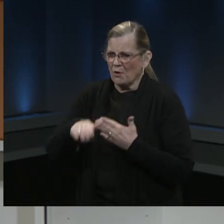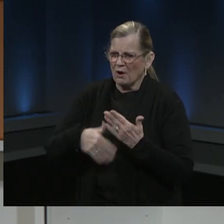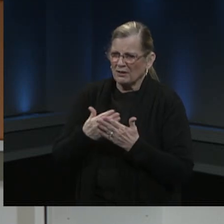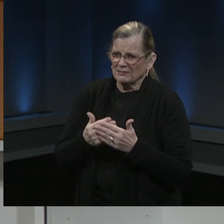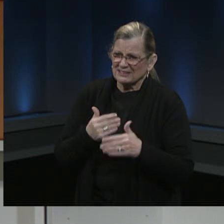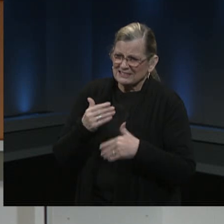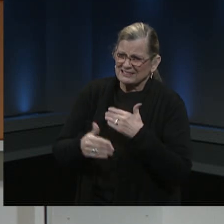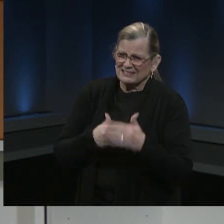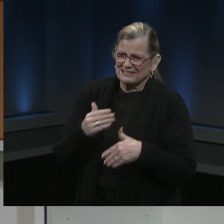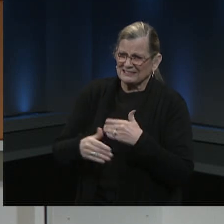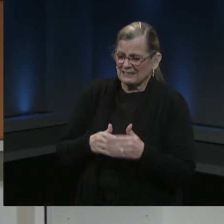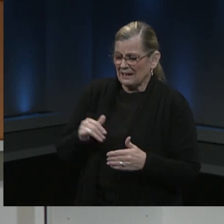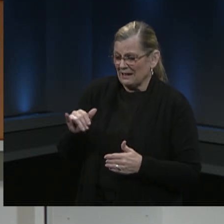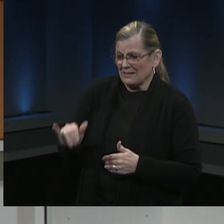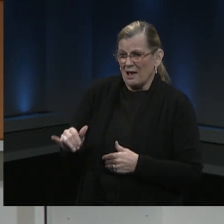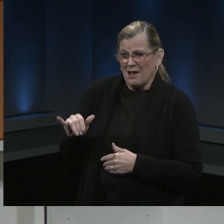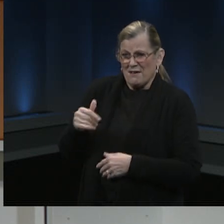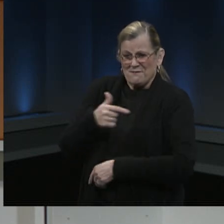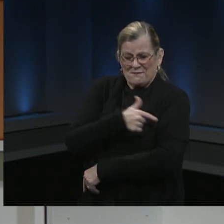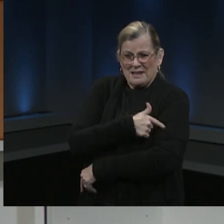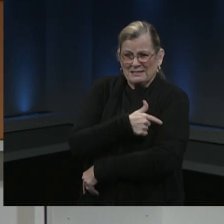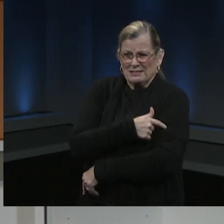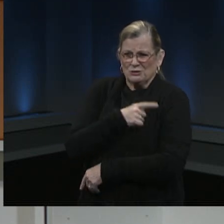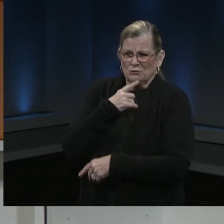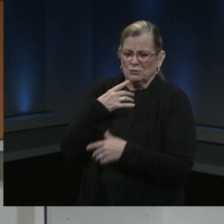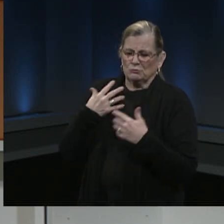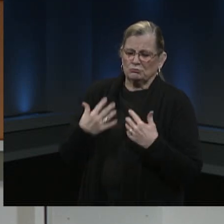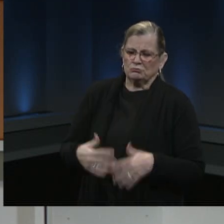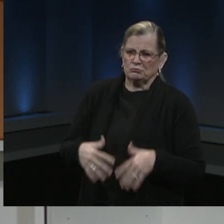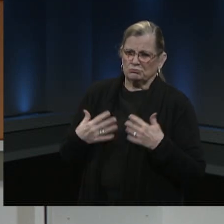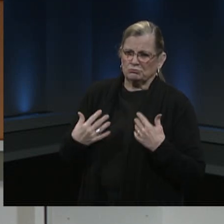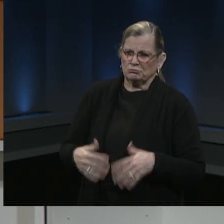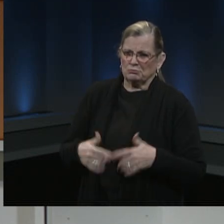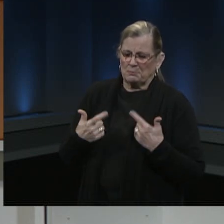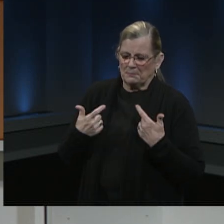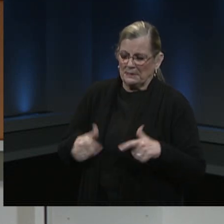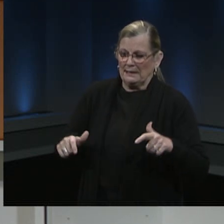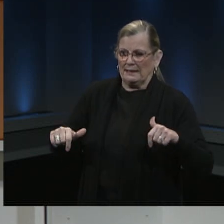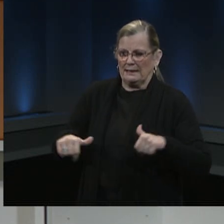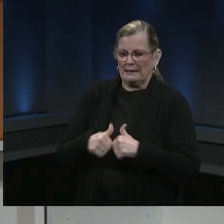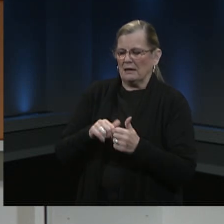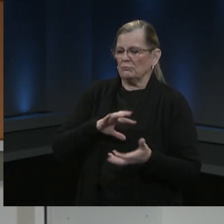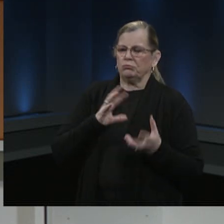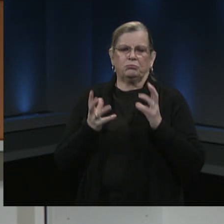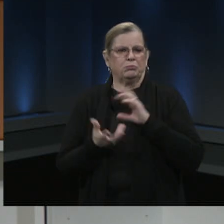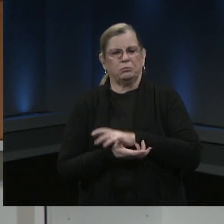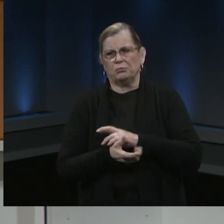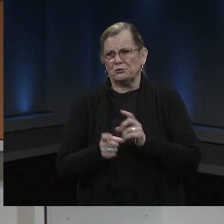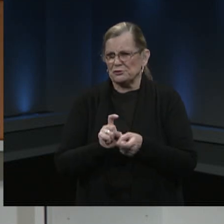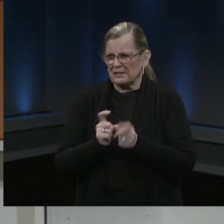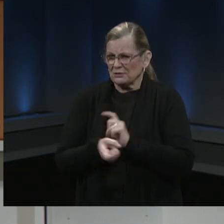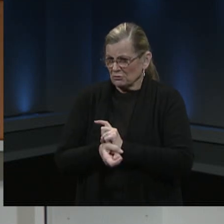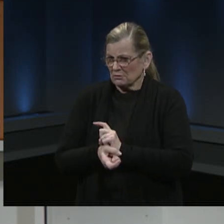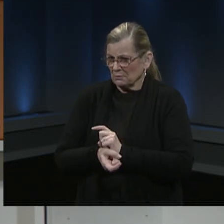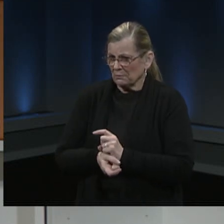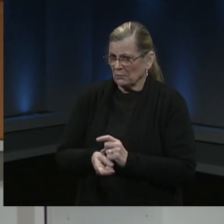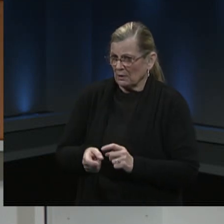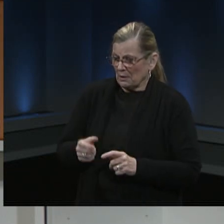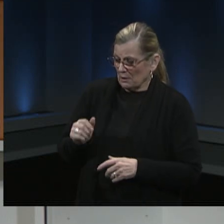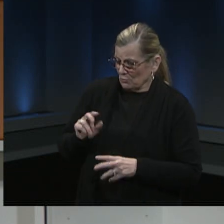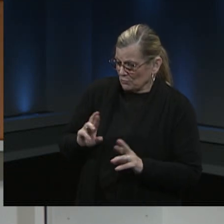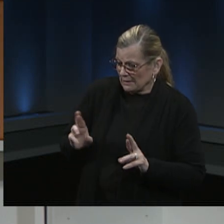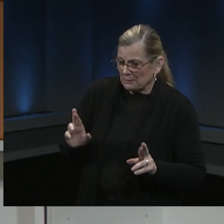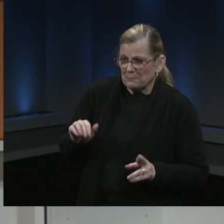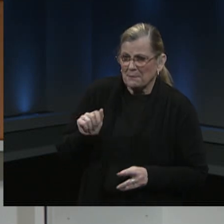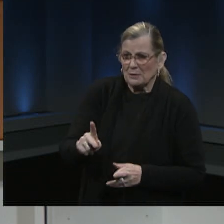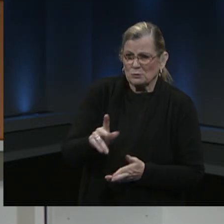a game changer in this pandemic. We're very excited to continue to work on our return to school for in-person learning and